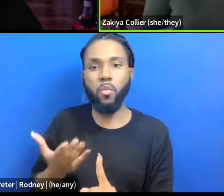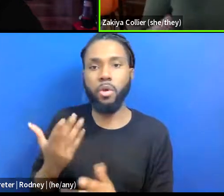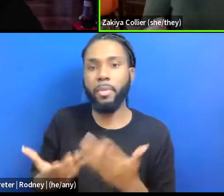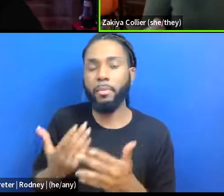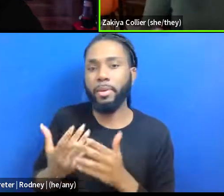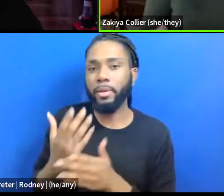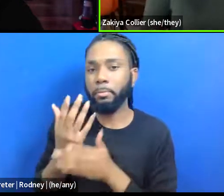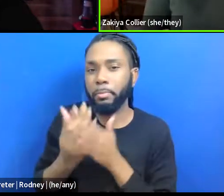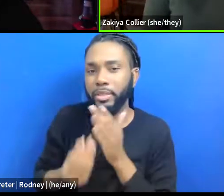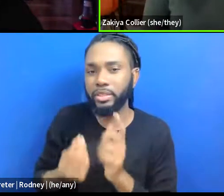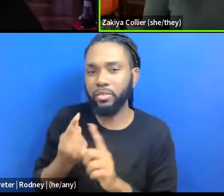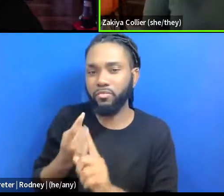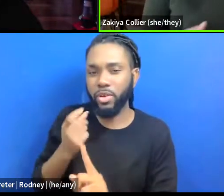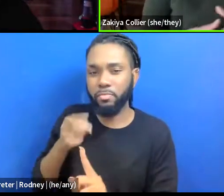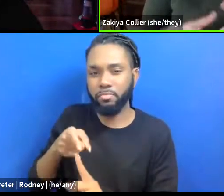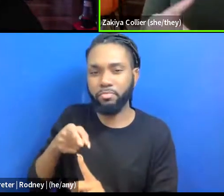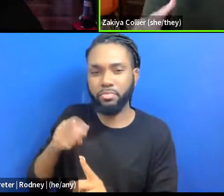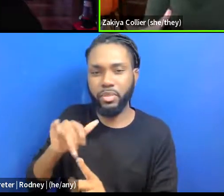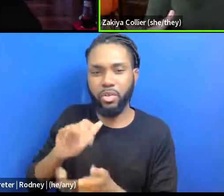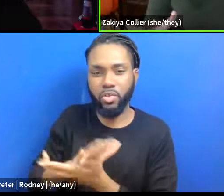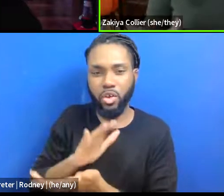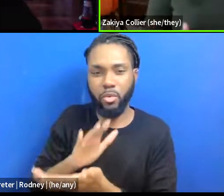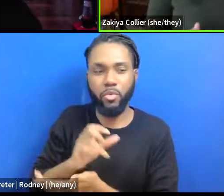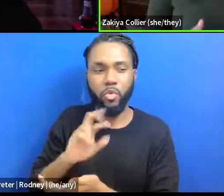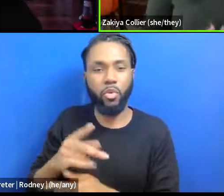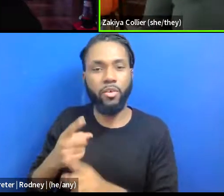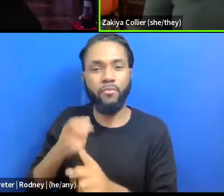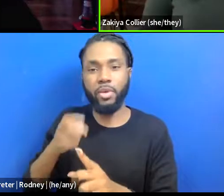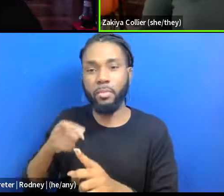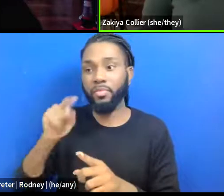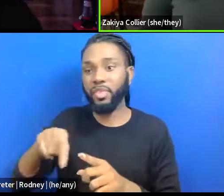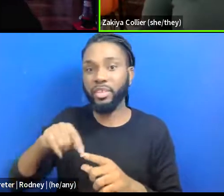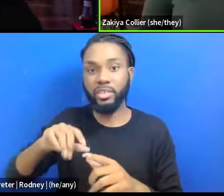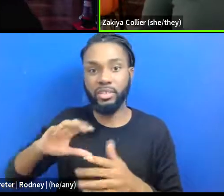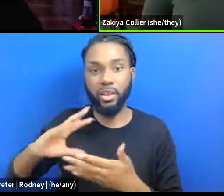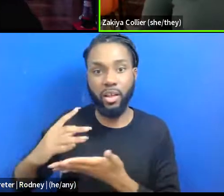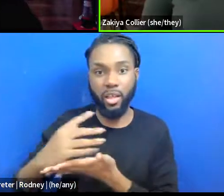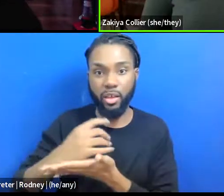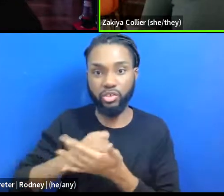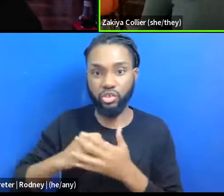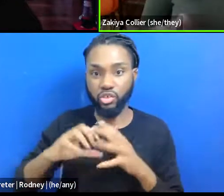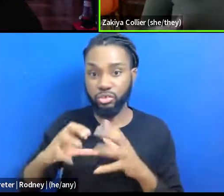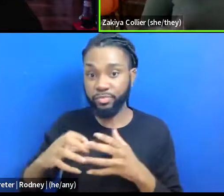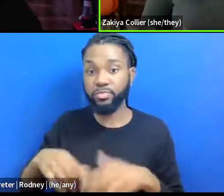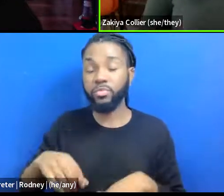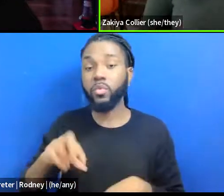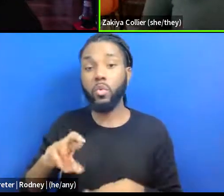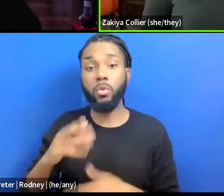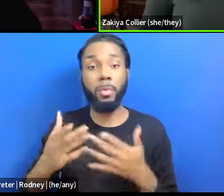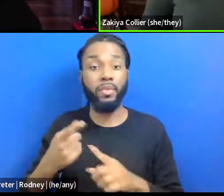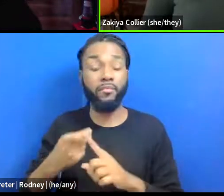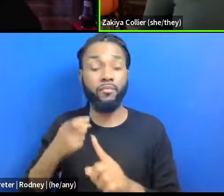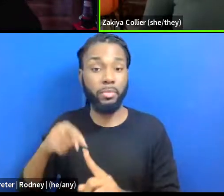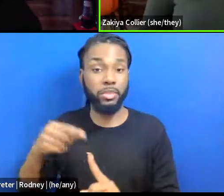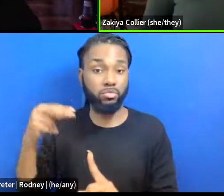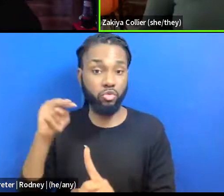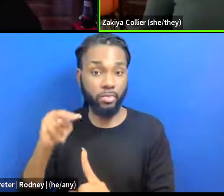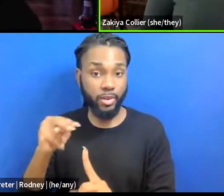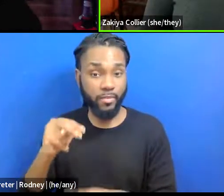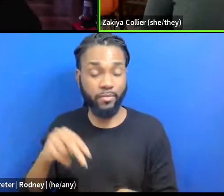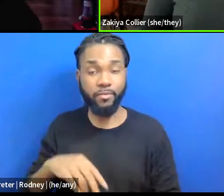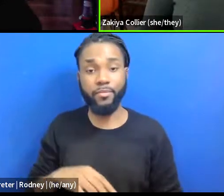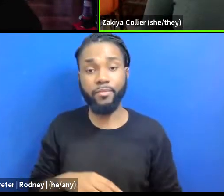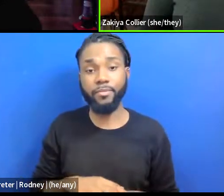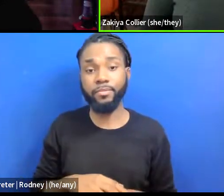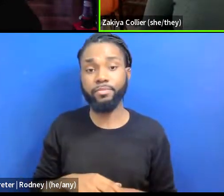missing from, from this document or from this collection, um, or, you know, from this perspective. And so